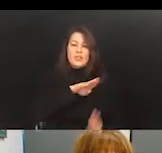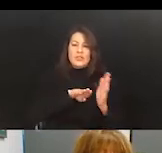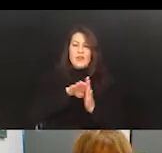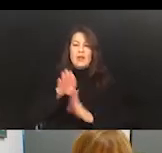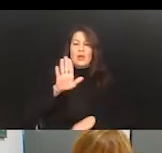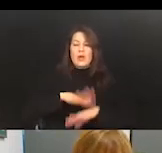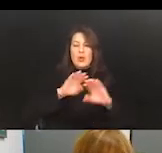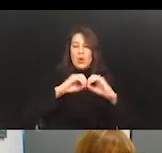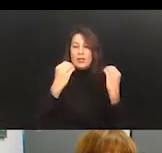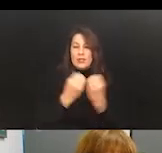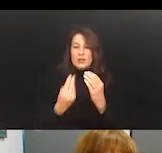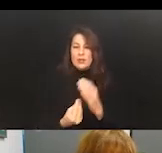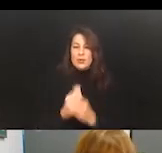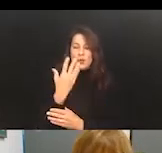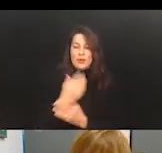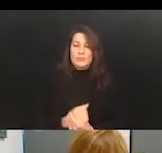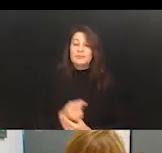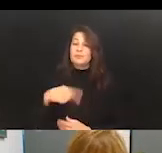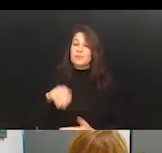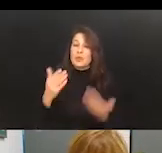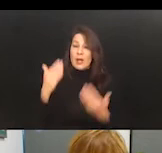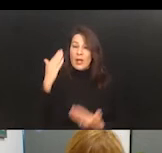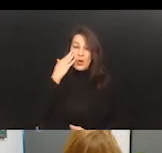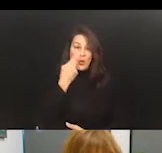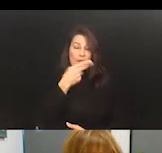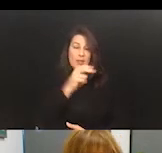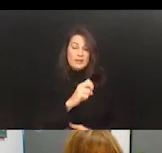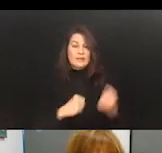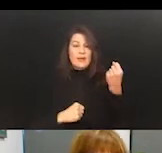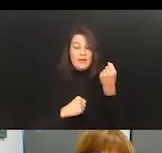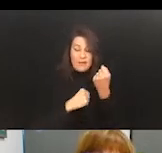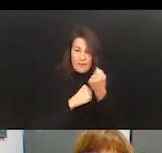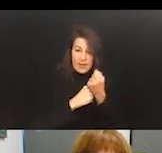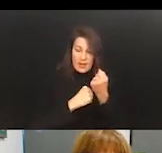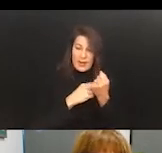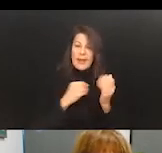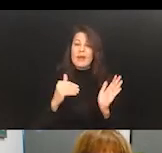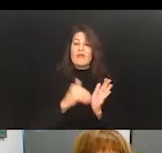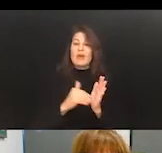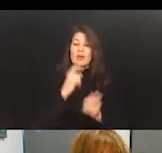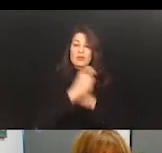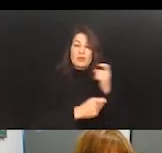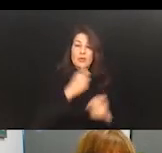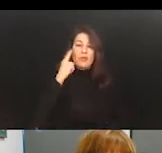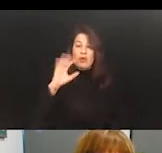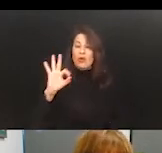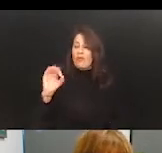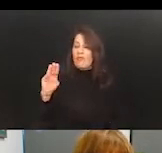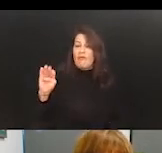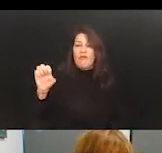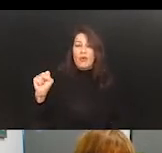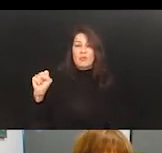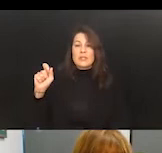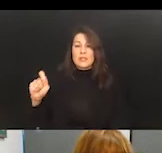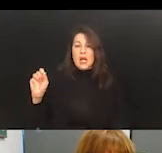know him as an advocate and advocate, and a frequent contributor to Forbes.com online.